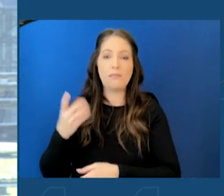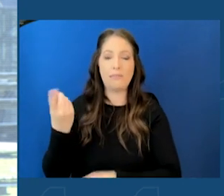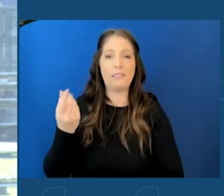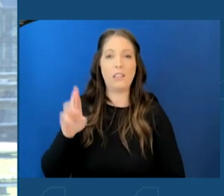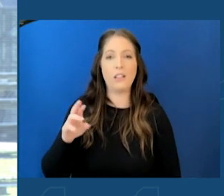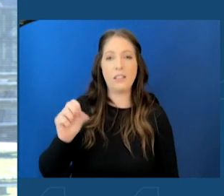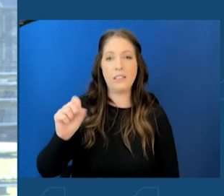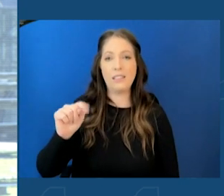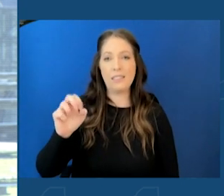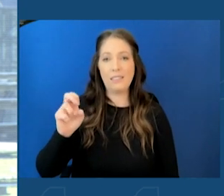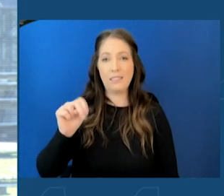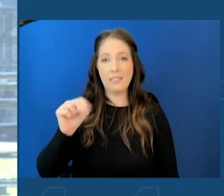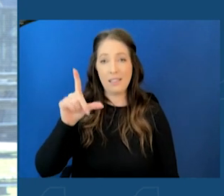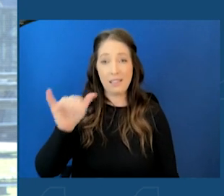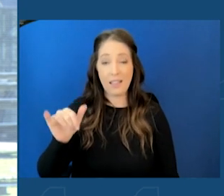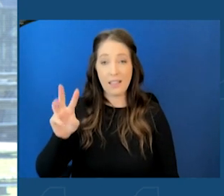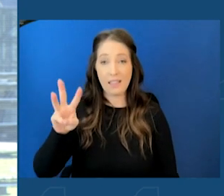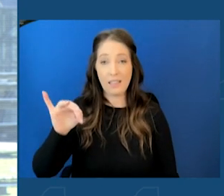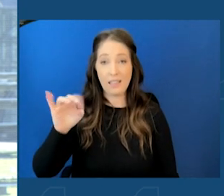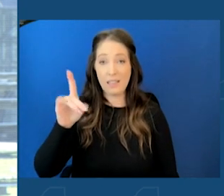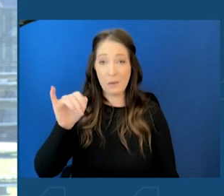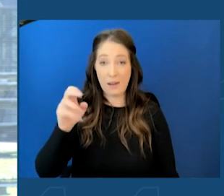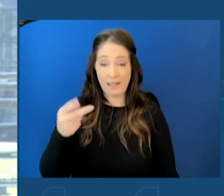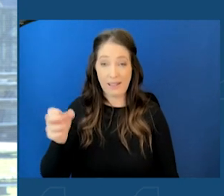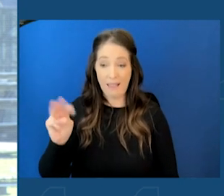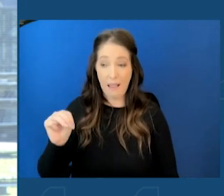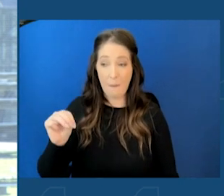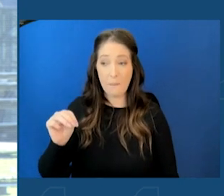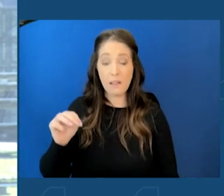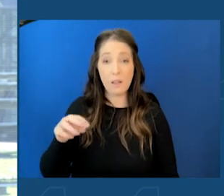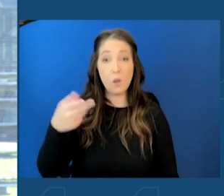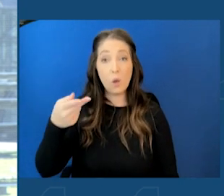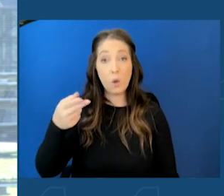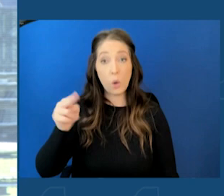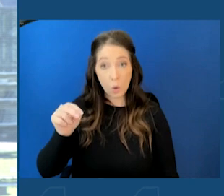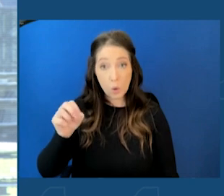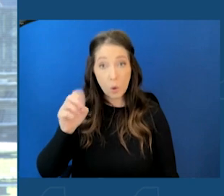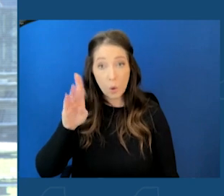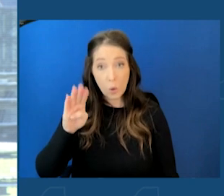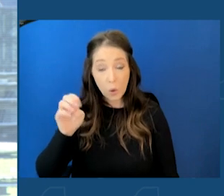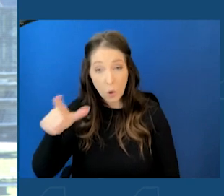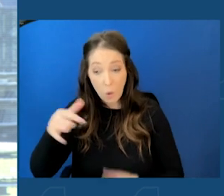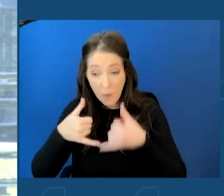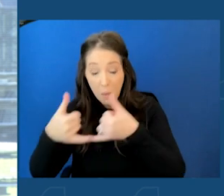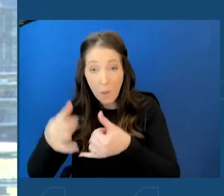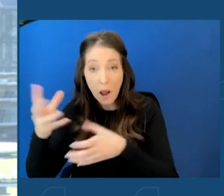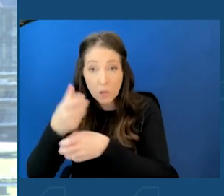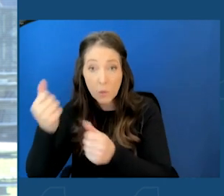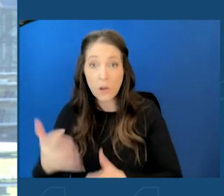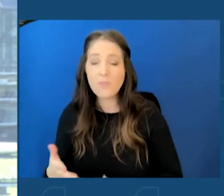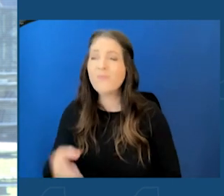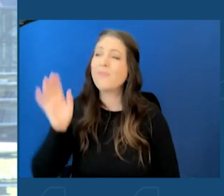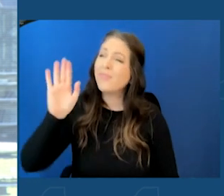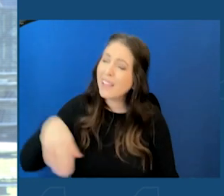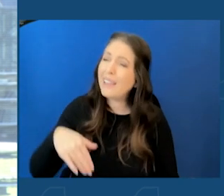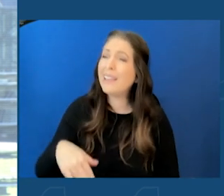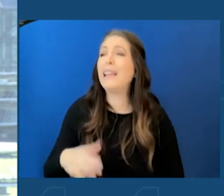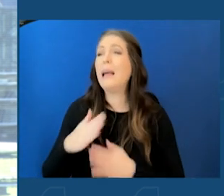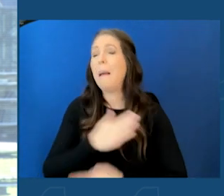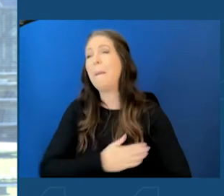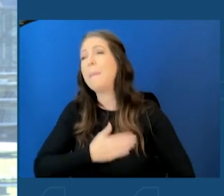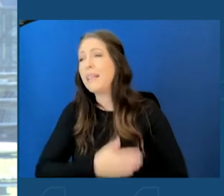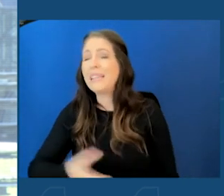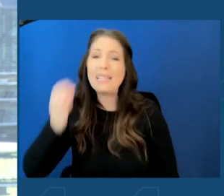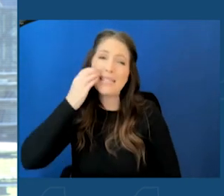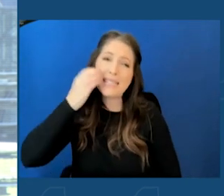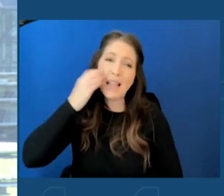lithium-ion battery. It's a Nobel Prize winner, Binghamton. Can you just figure out how to have the cell phones hold a charge longer? I mean, how